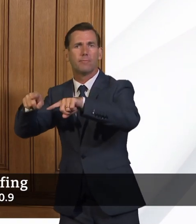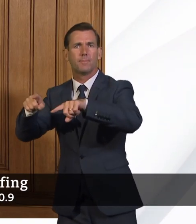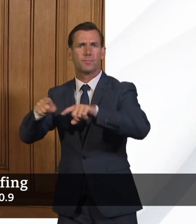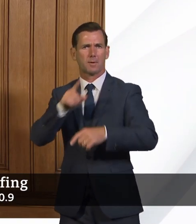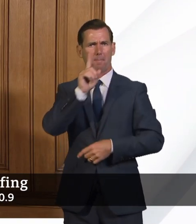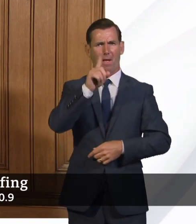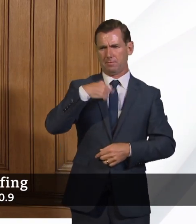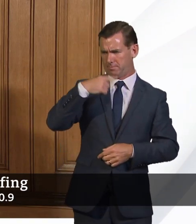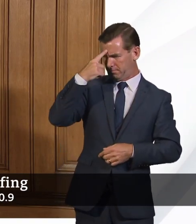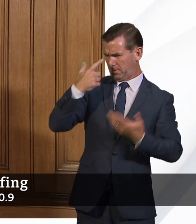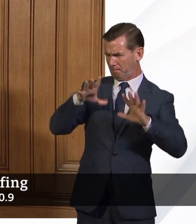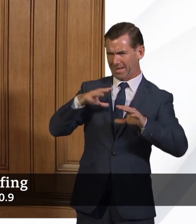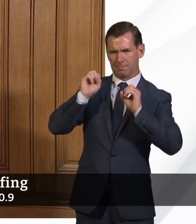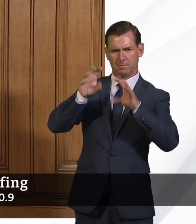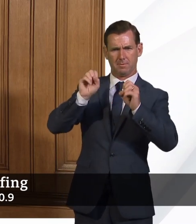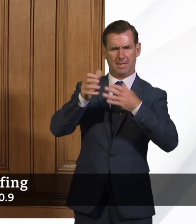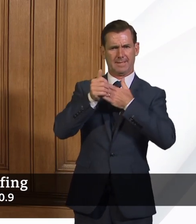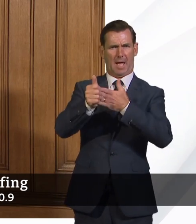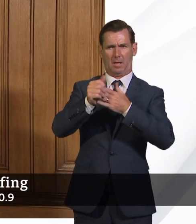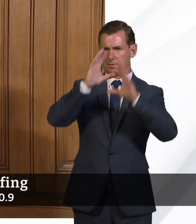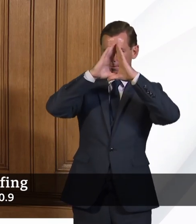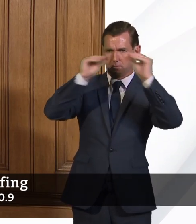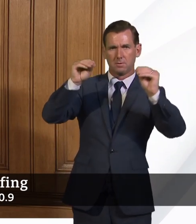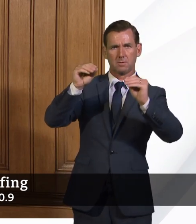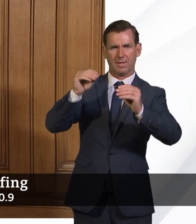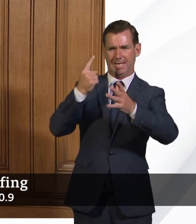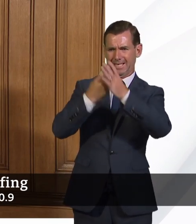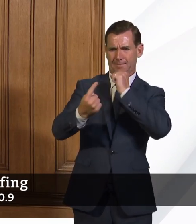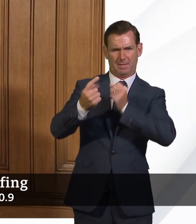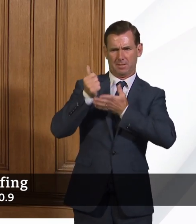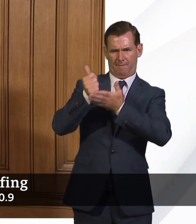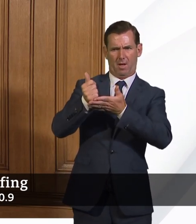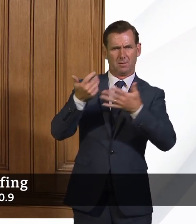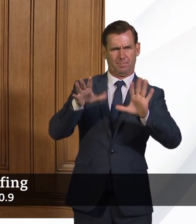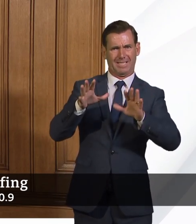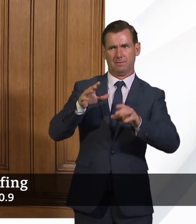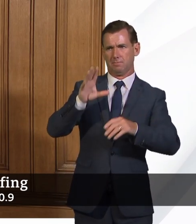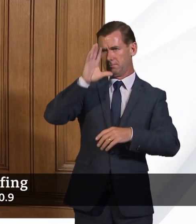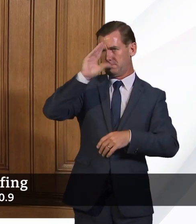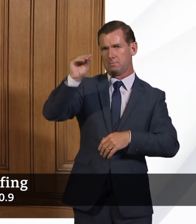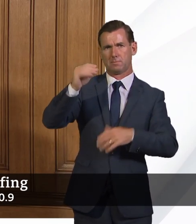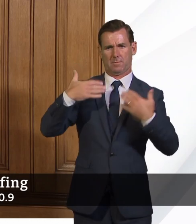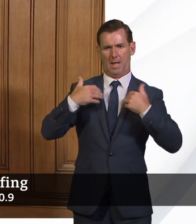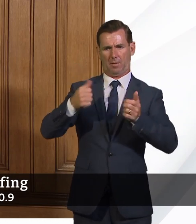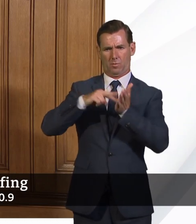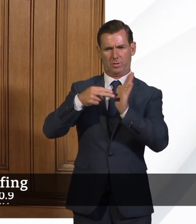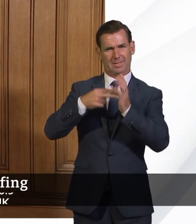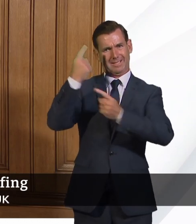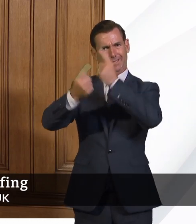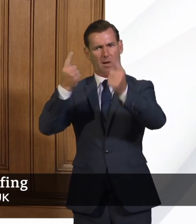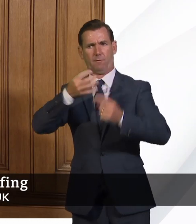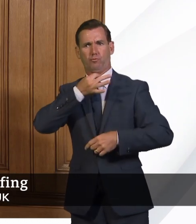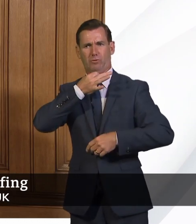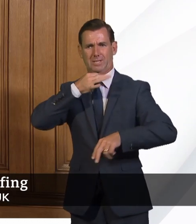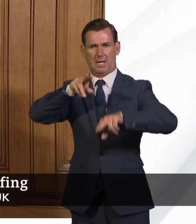issue guidance, independent expert advice to healthcare organisations as to how they should do that risk assessment, and the